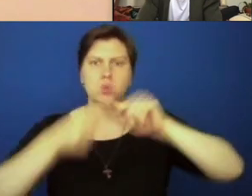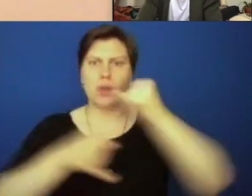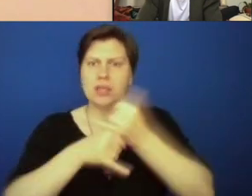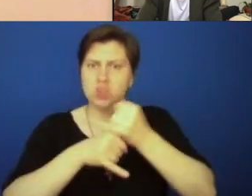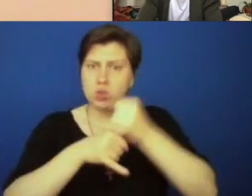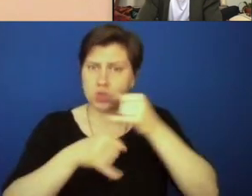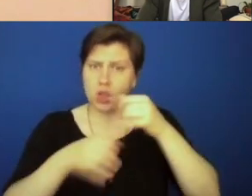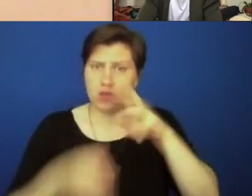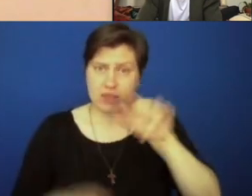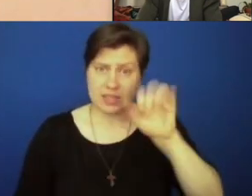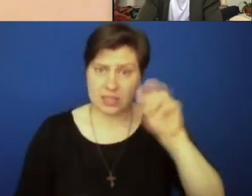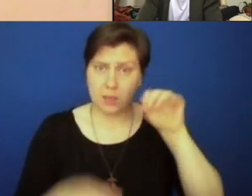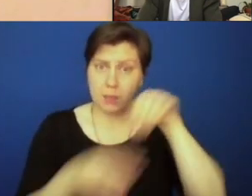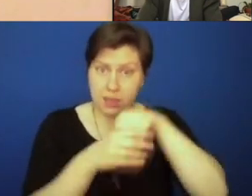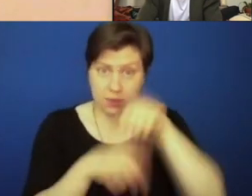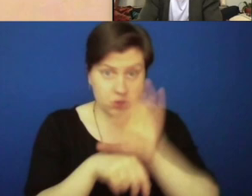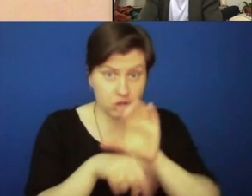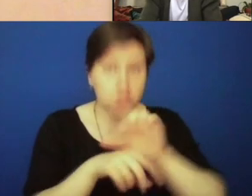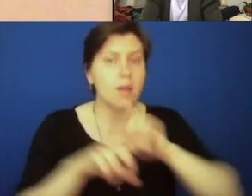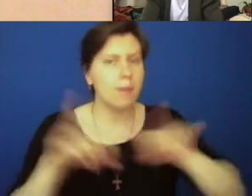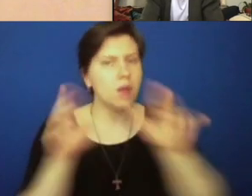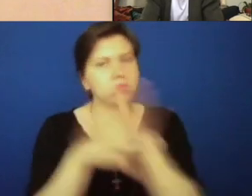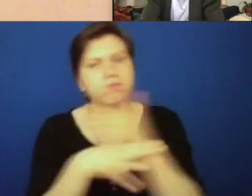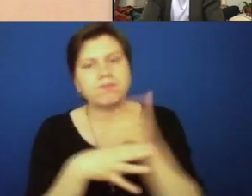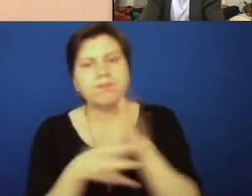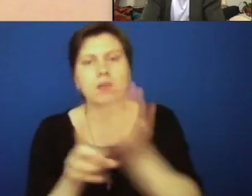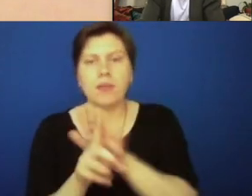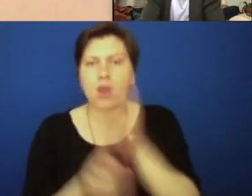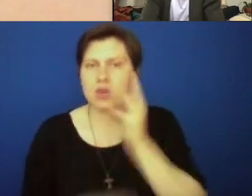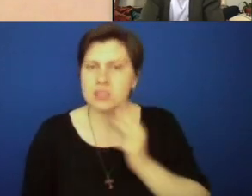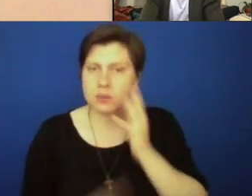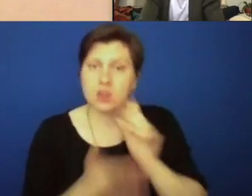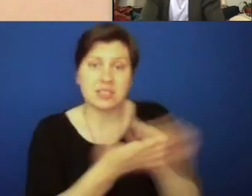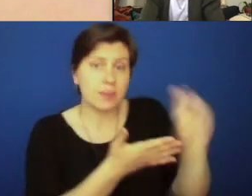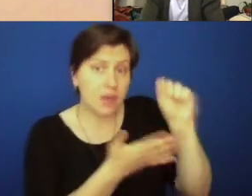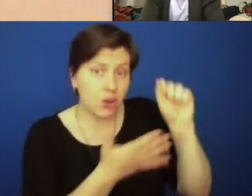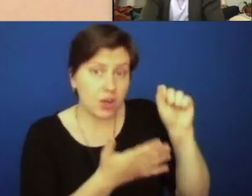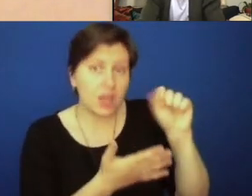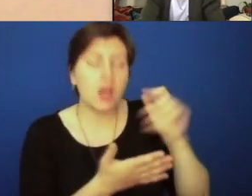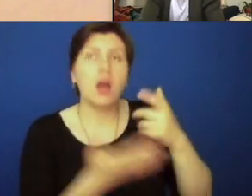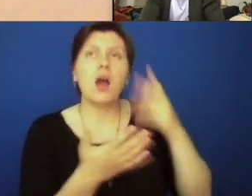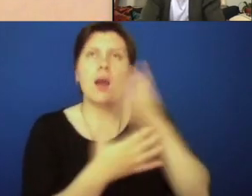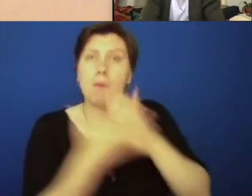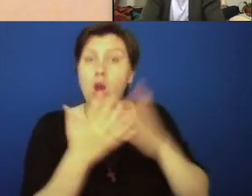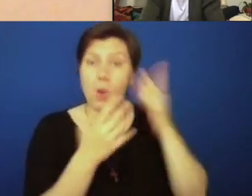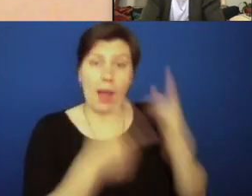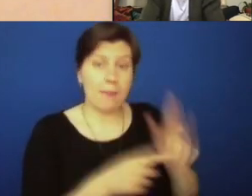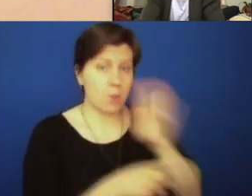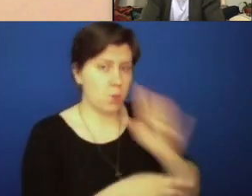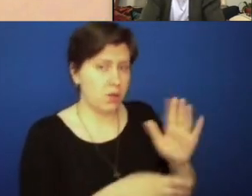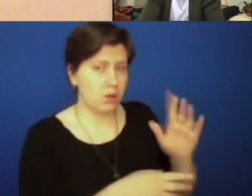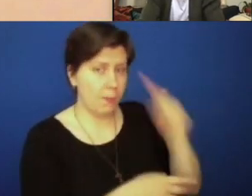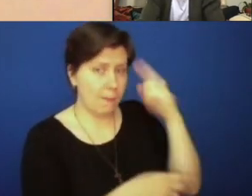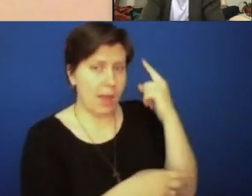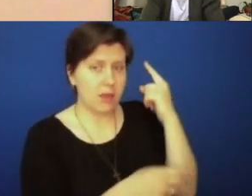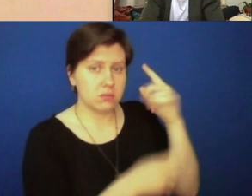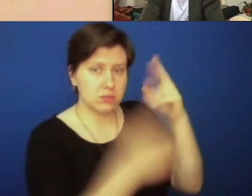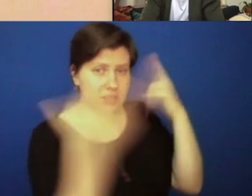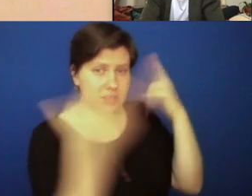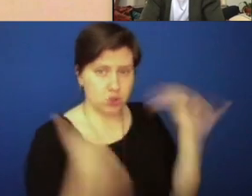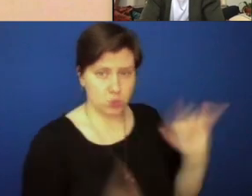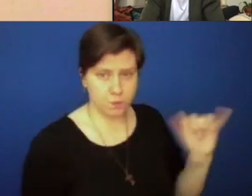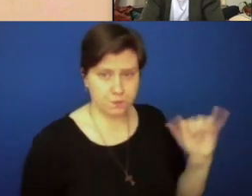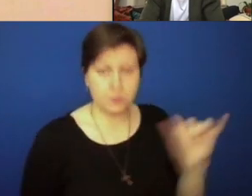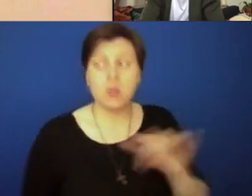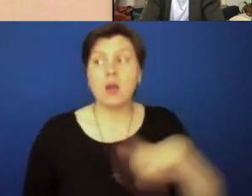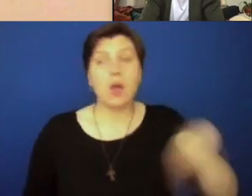racism in the church, but they are also talking about their own experiences in seminaries and part of what is going to happen with Black sisters as well. These are